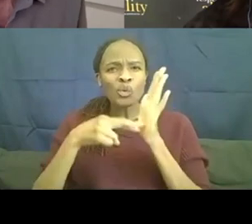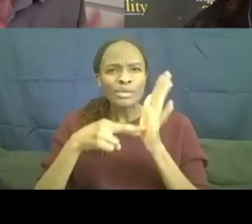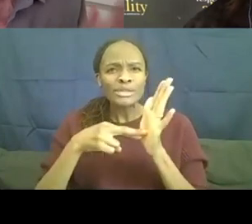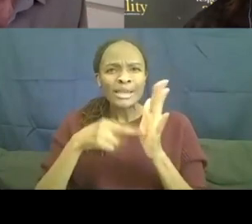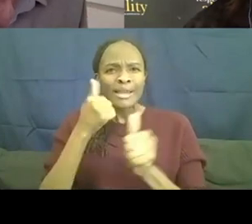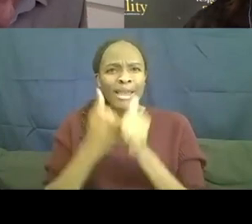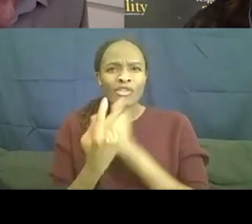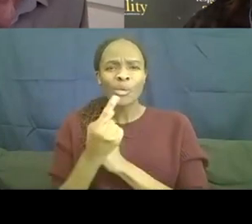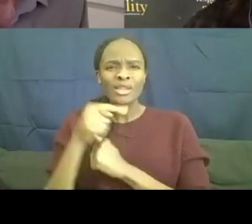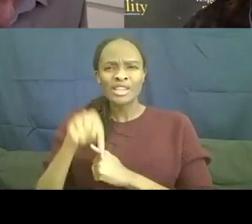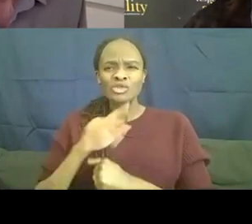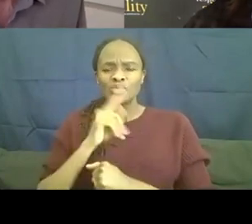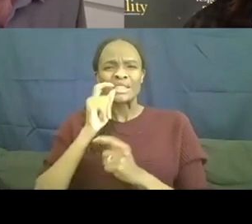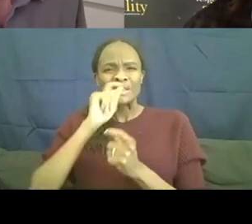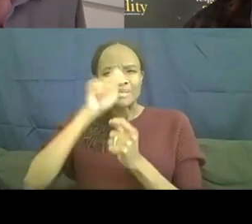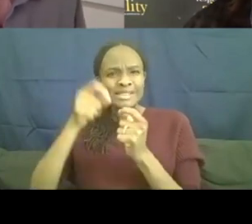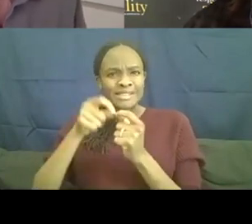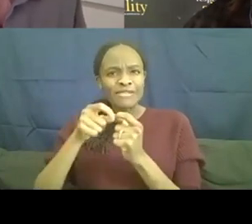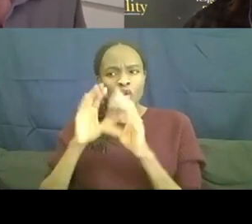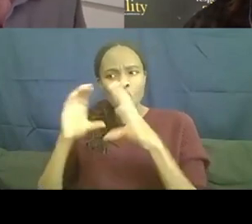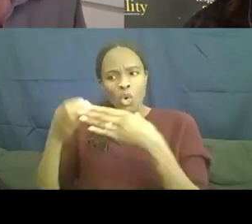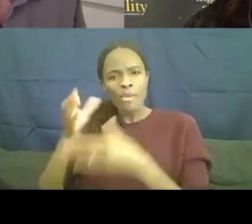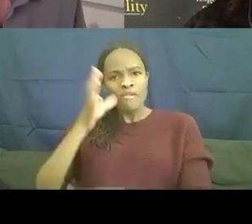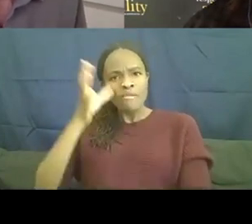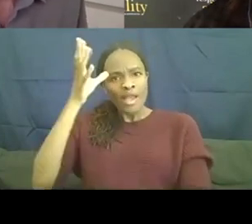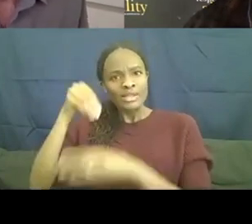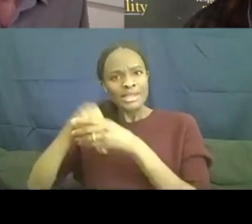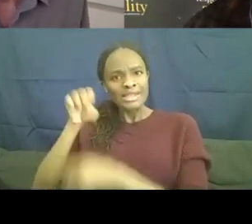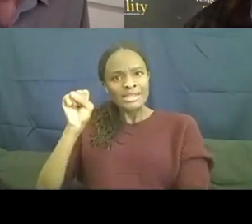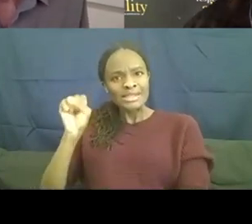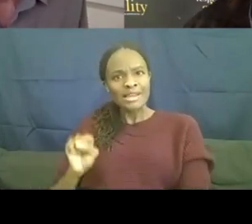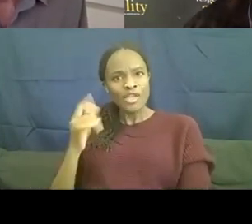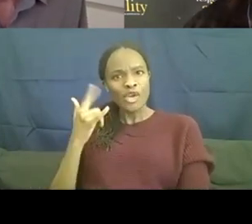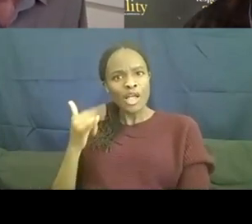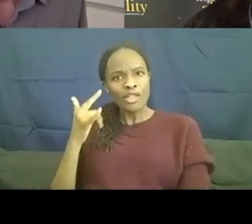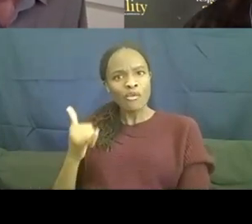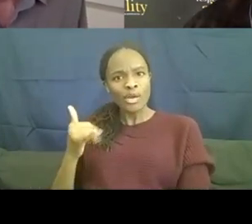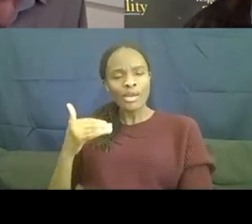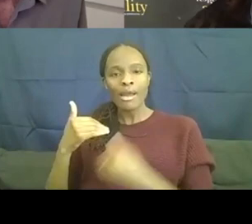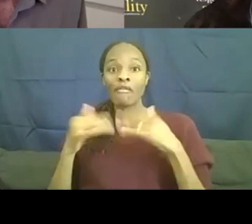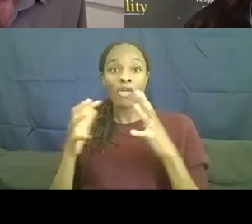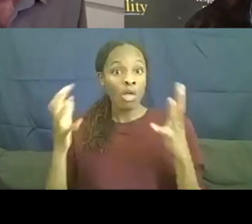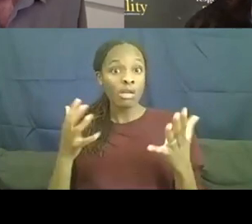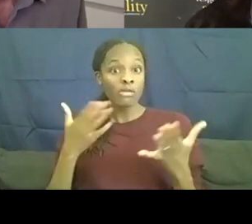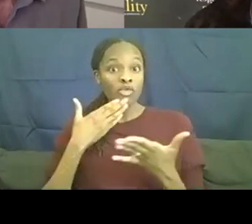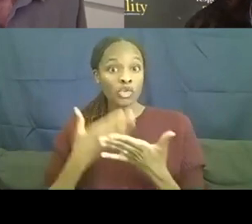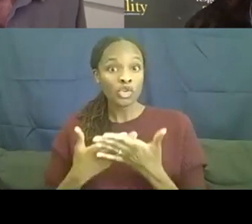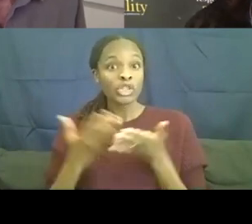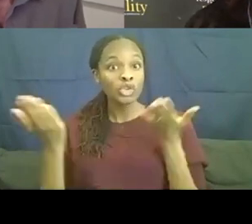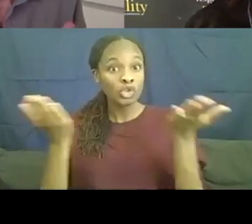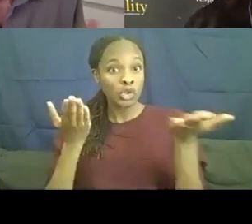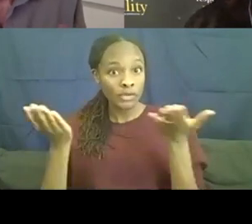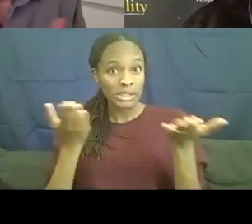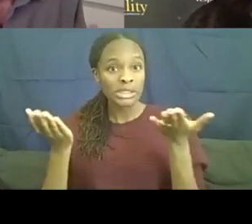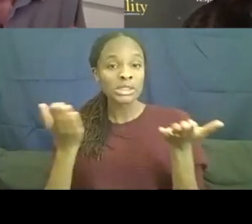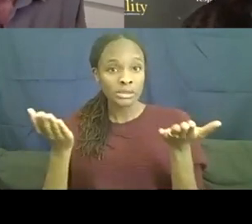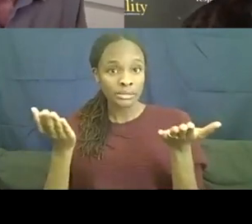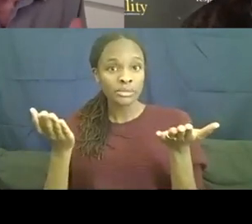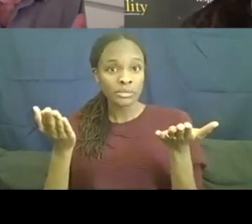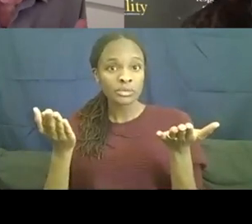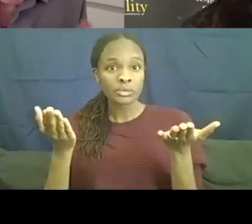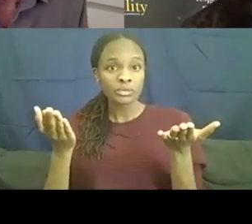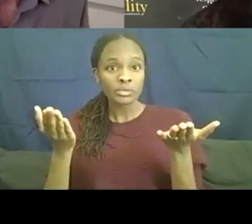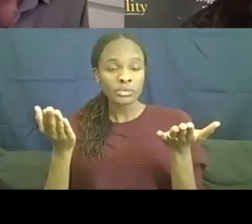in Southern California, um, where there are a lot of good services, um, in, in this